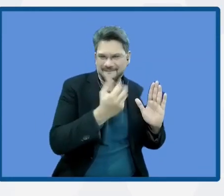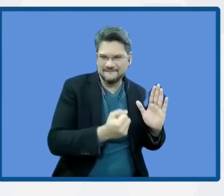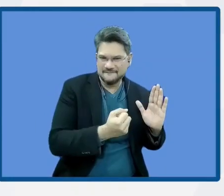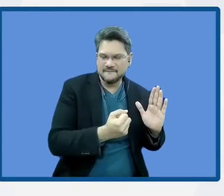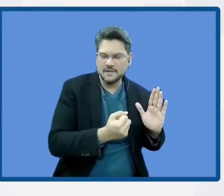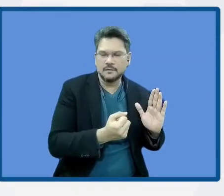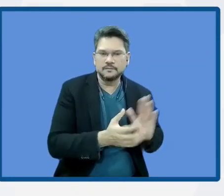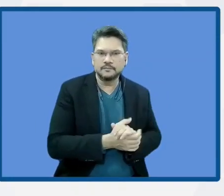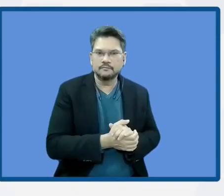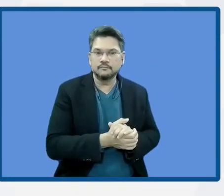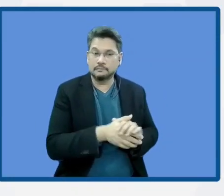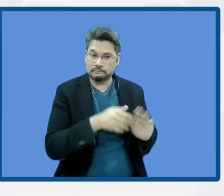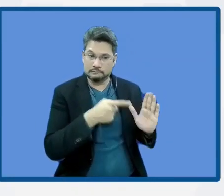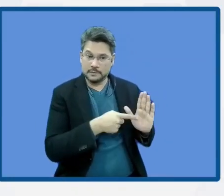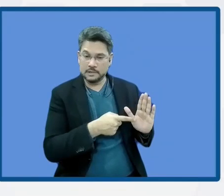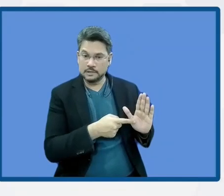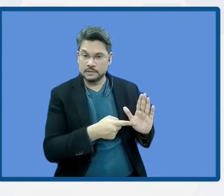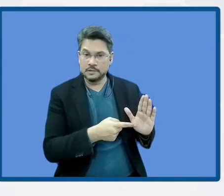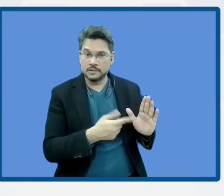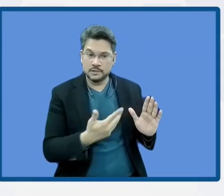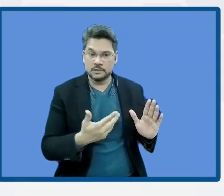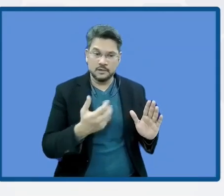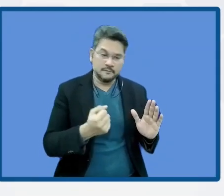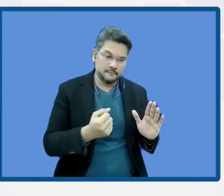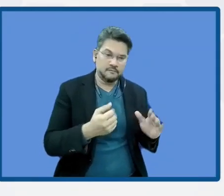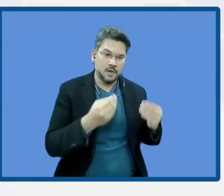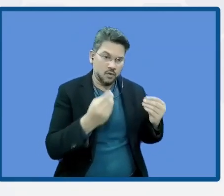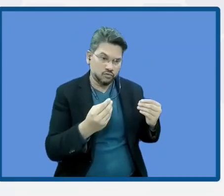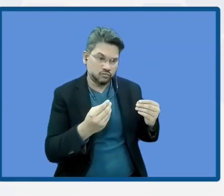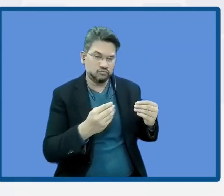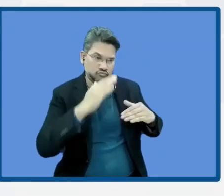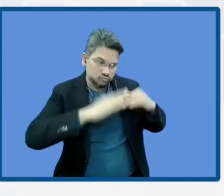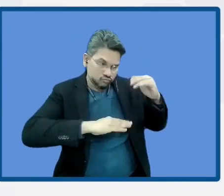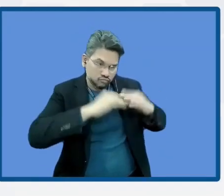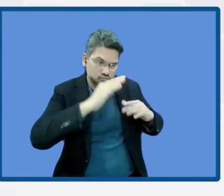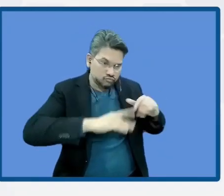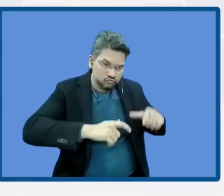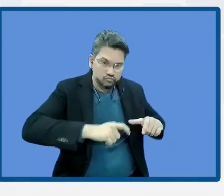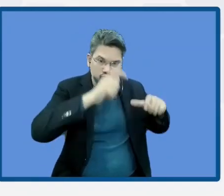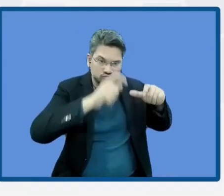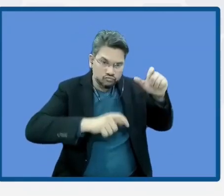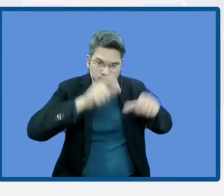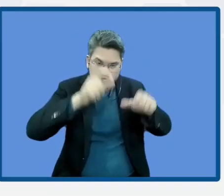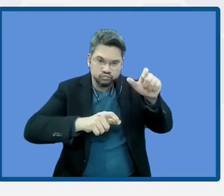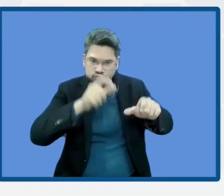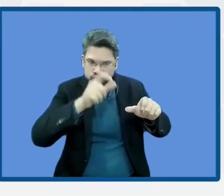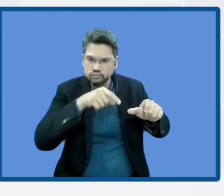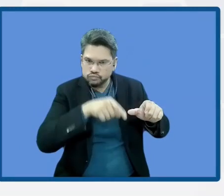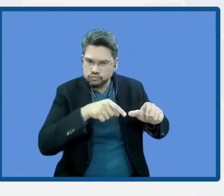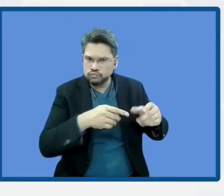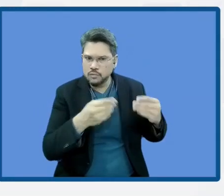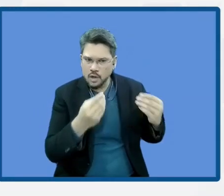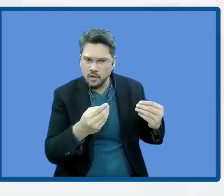They have an infrastructure approach. And even in these references